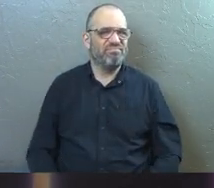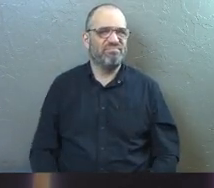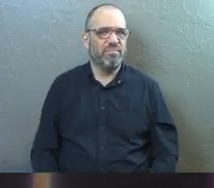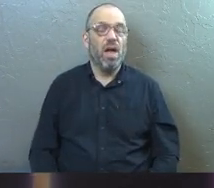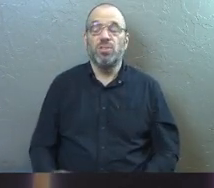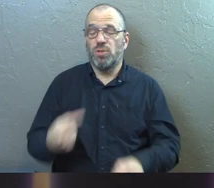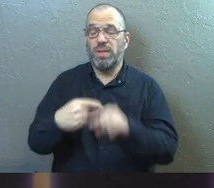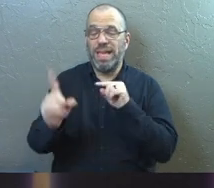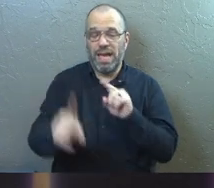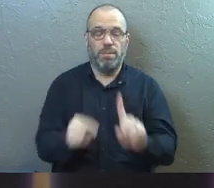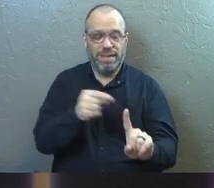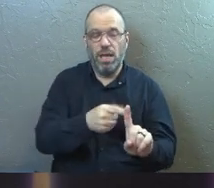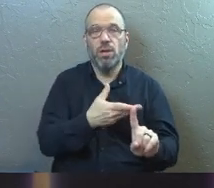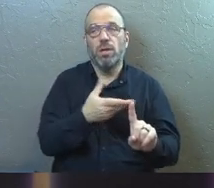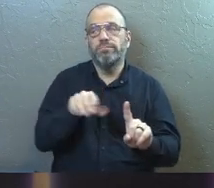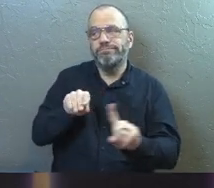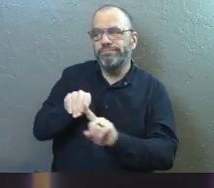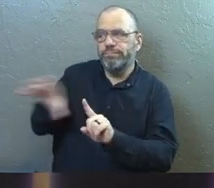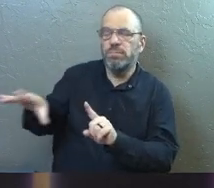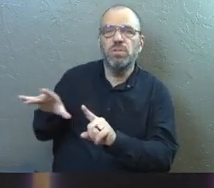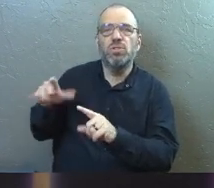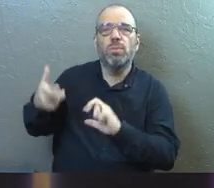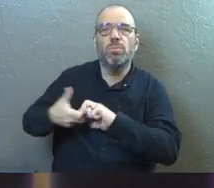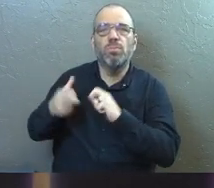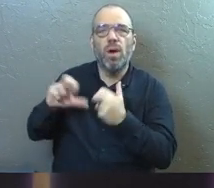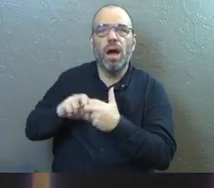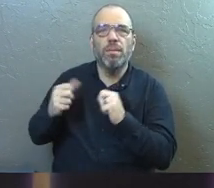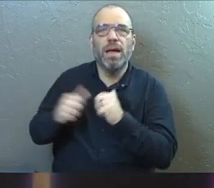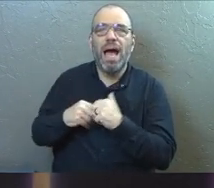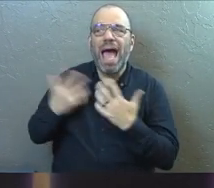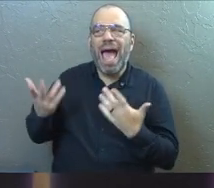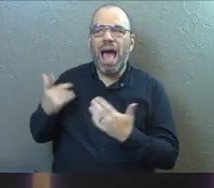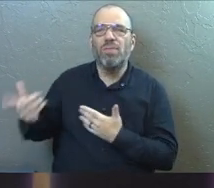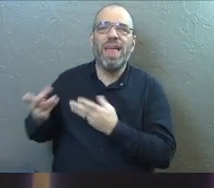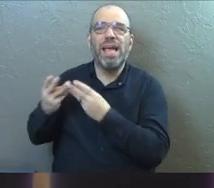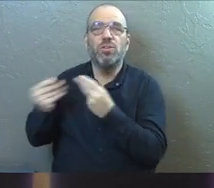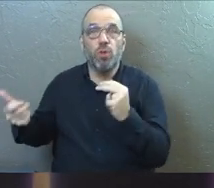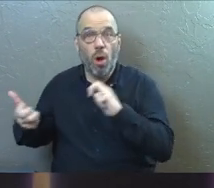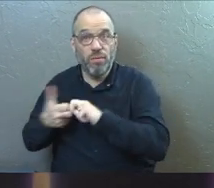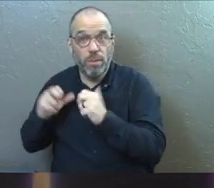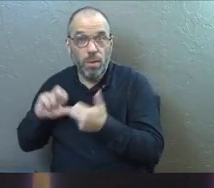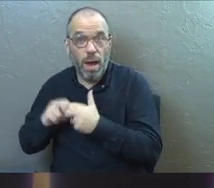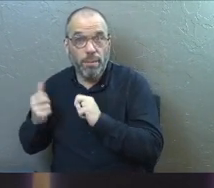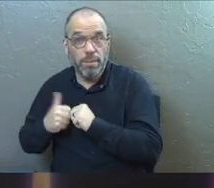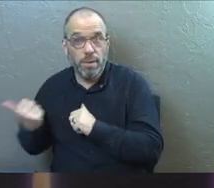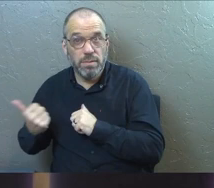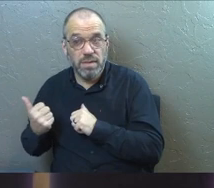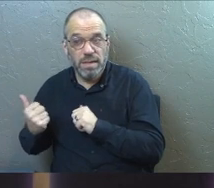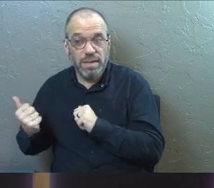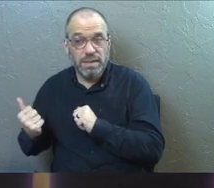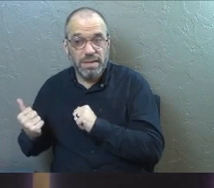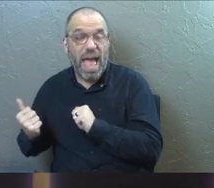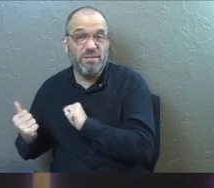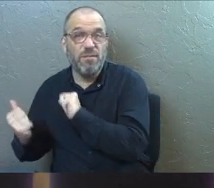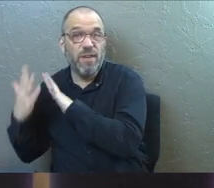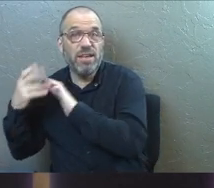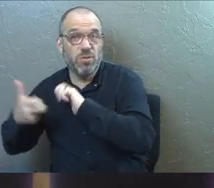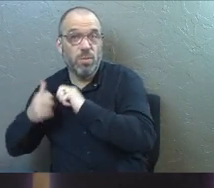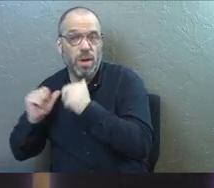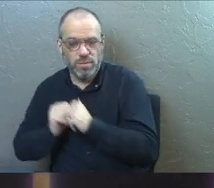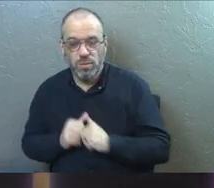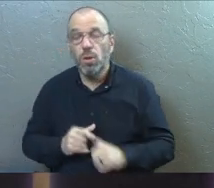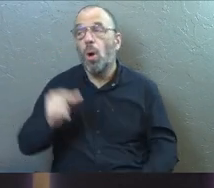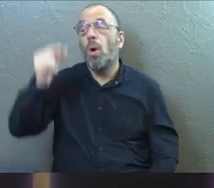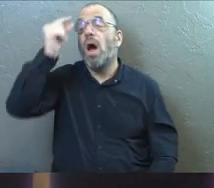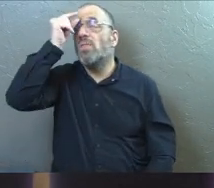So he's gonna bring some problems. It's all gonna be about how they solve those problems and face them. So